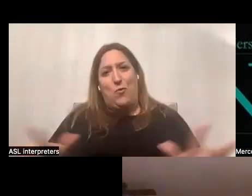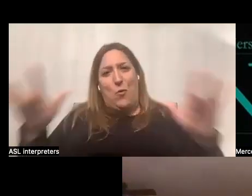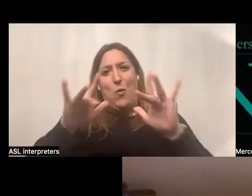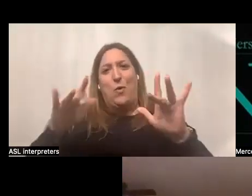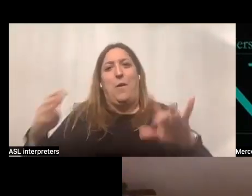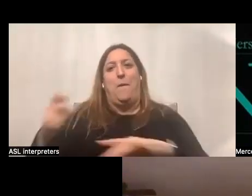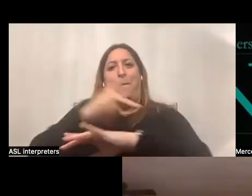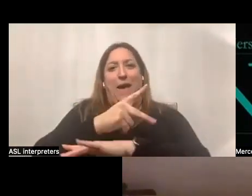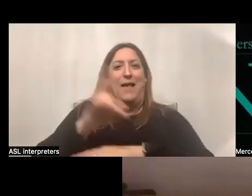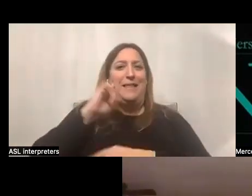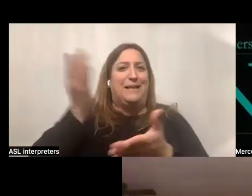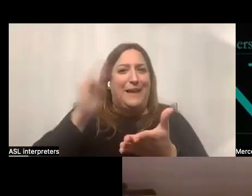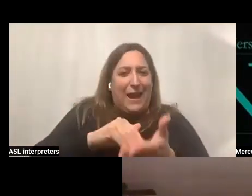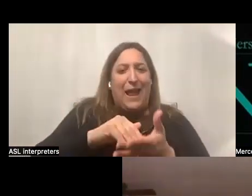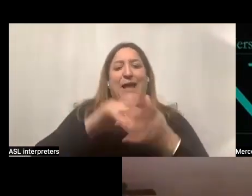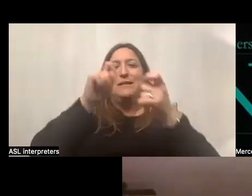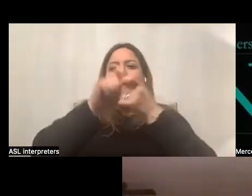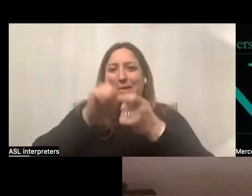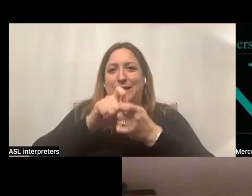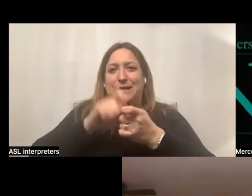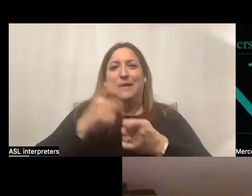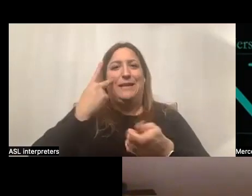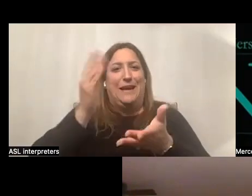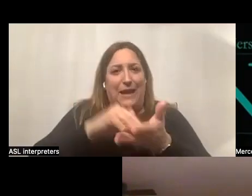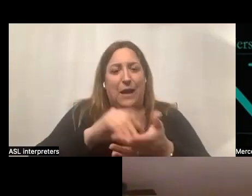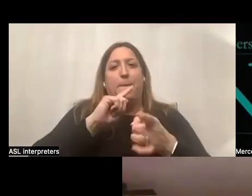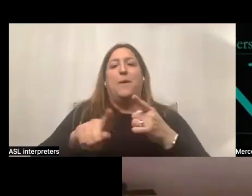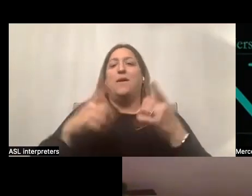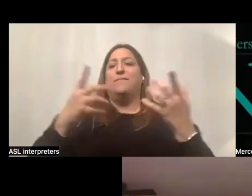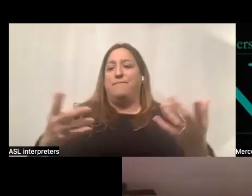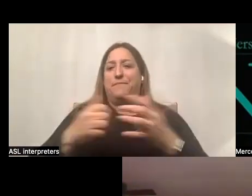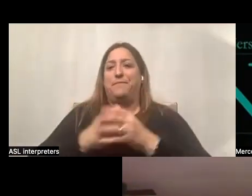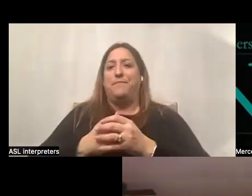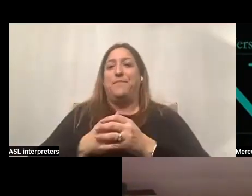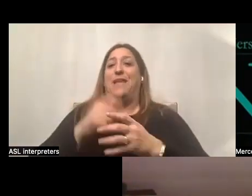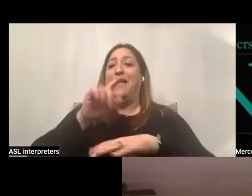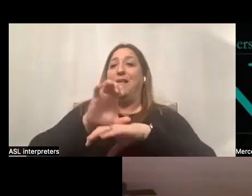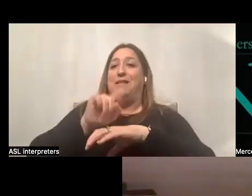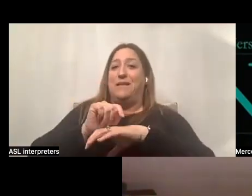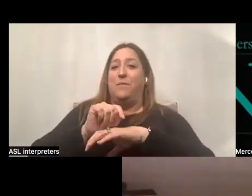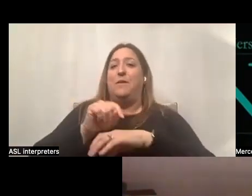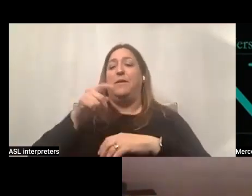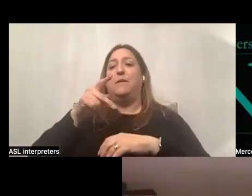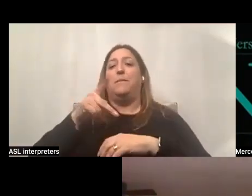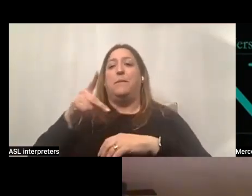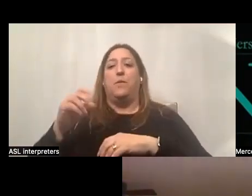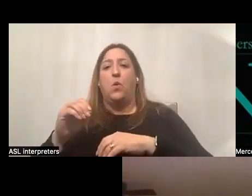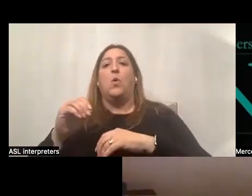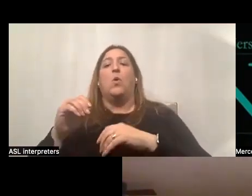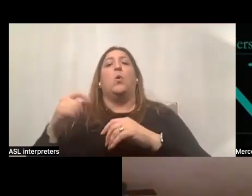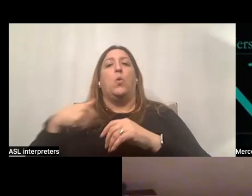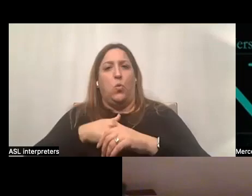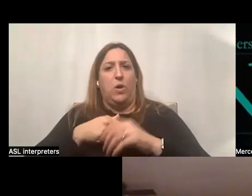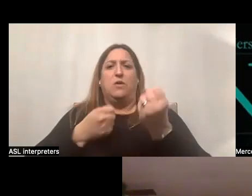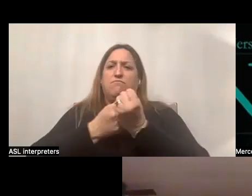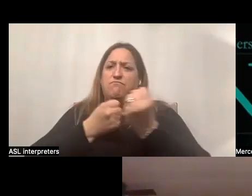and listen and go over the details. But really as consultants, um, at PPL, we provide support frequently